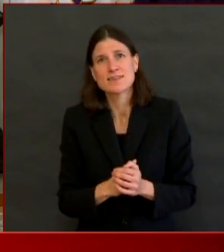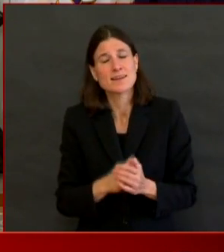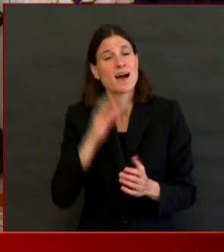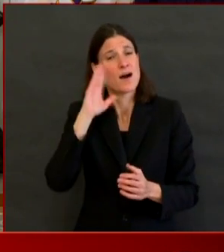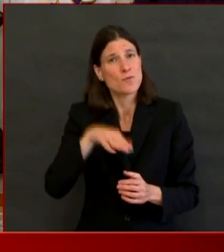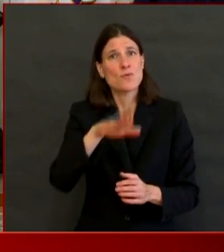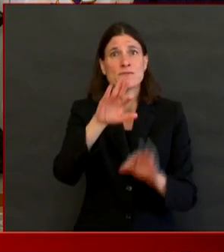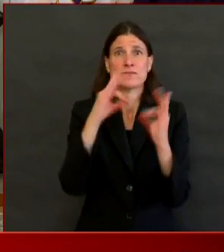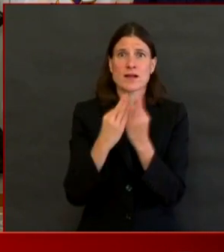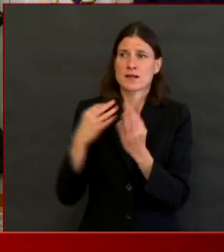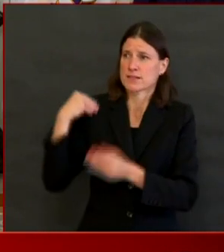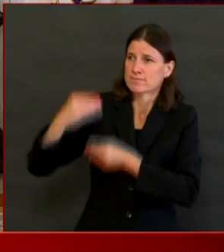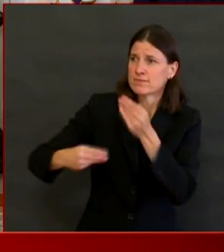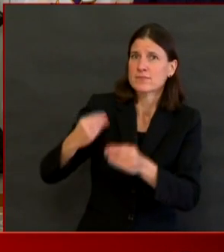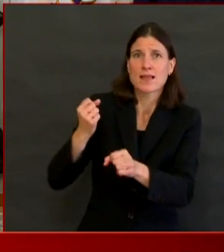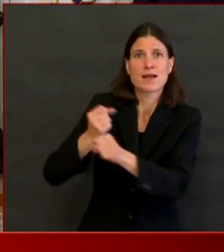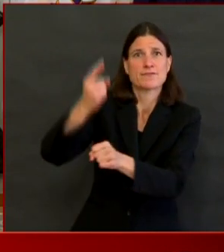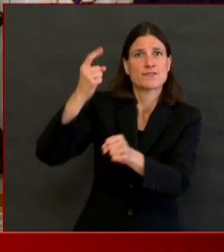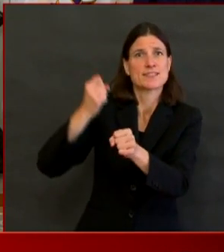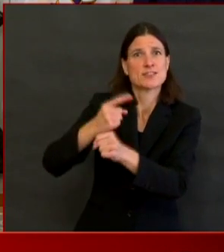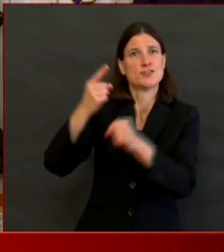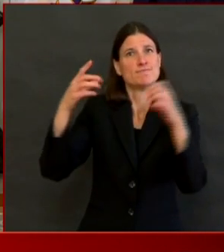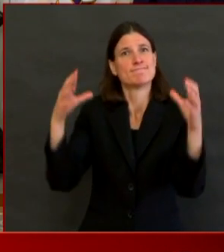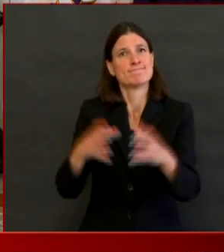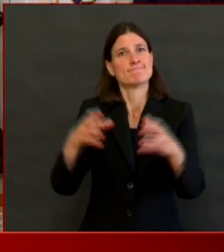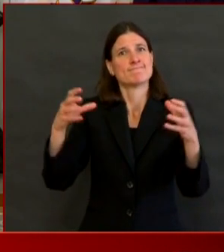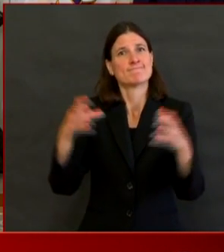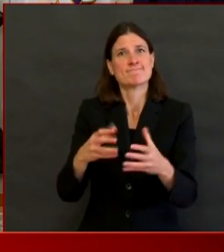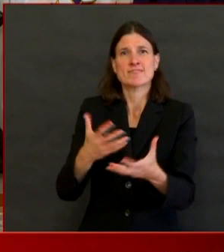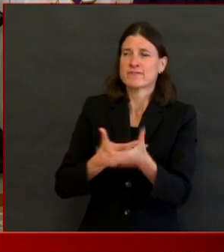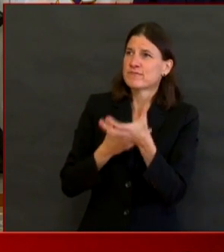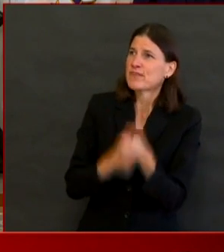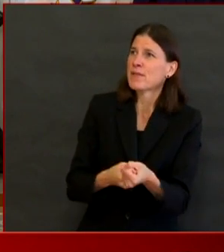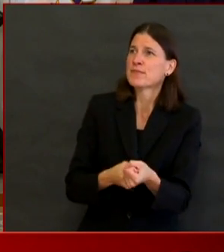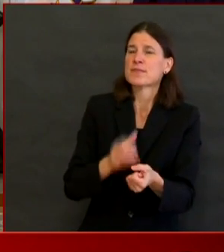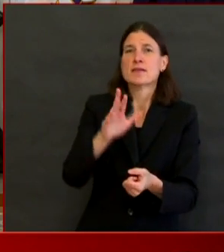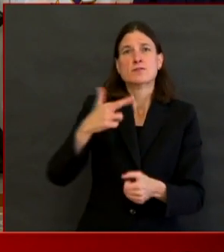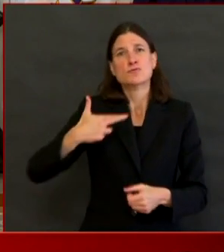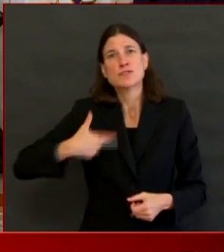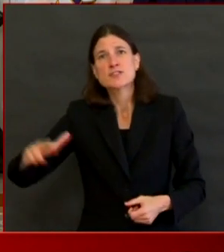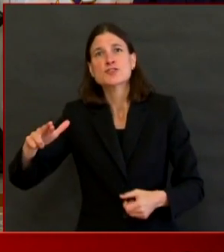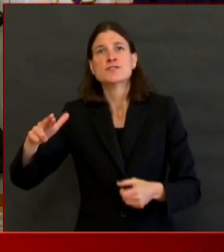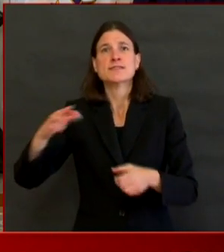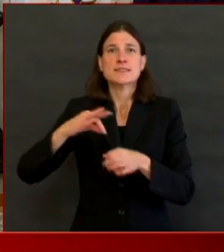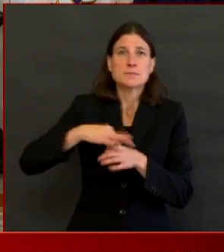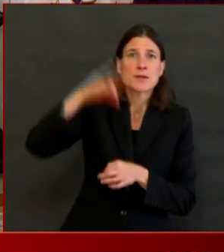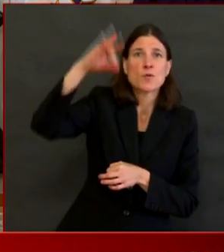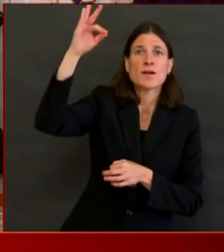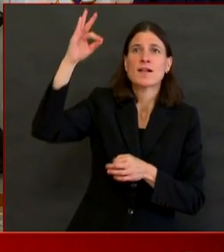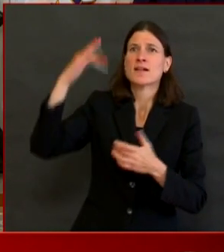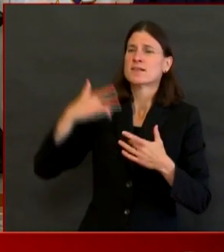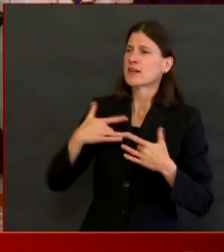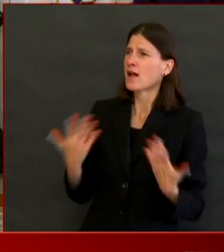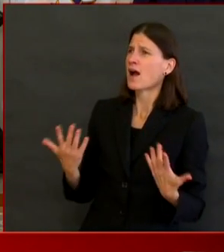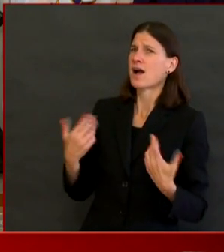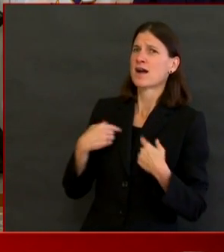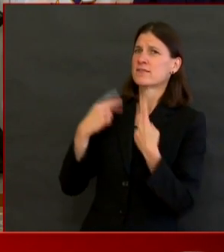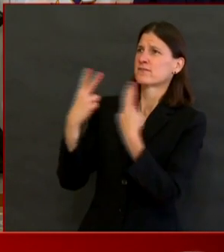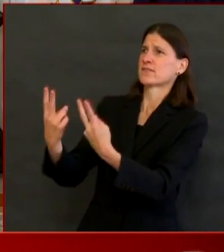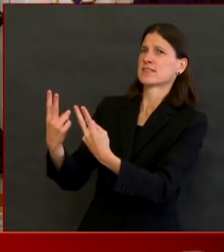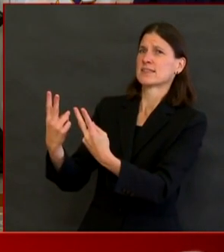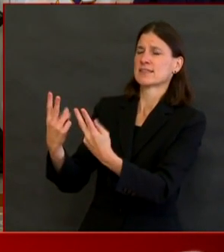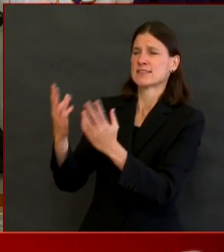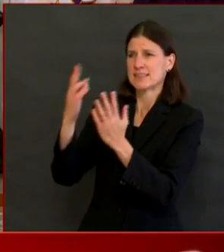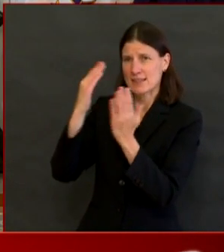grounding us and bringing solace during difficult times such as this. We understand that people want to connect this